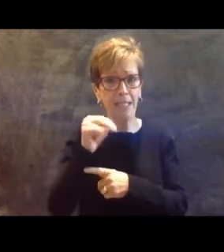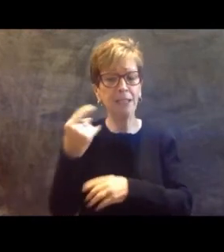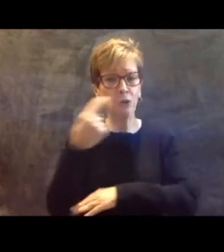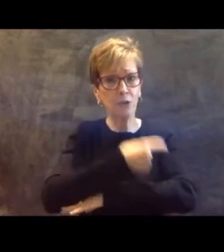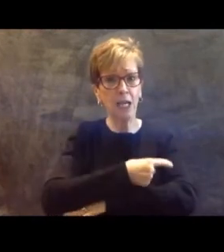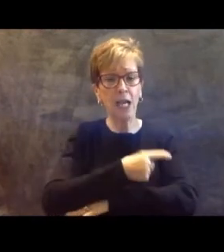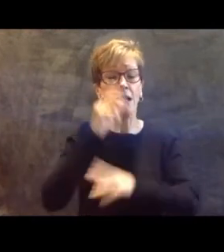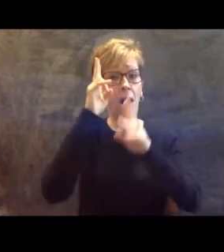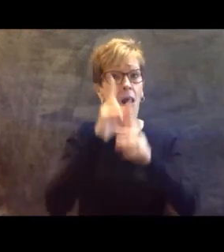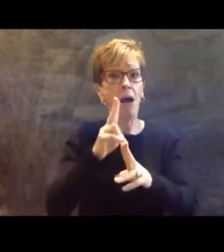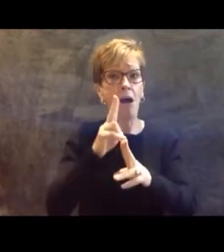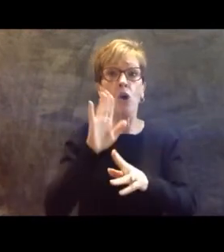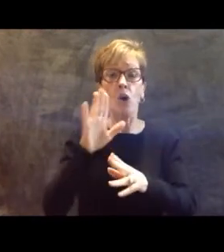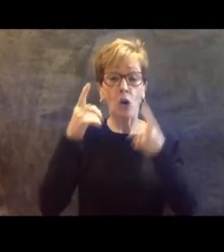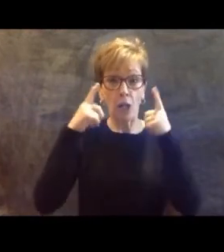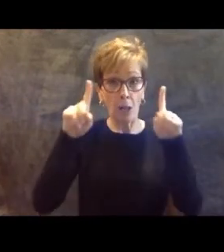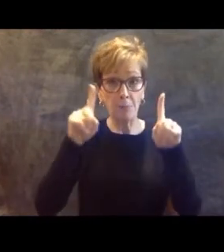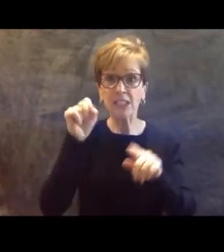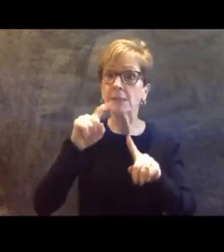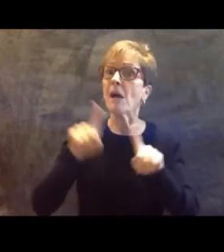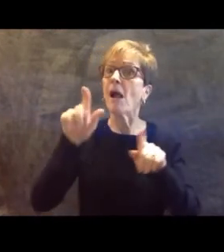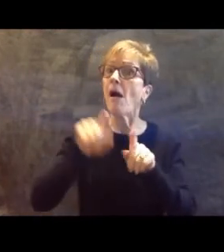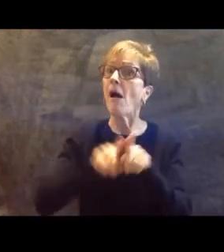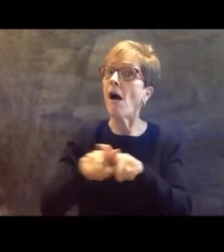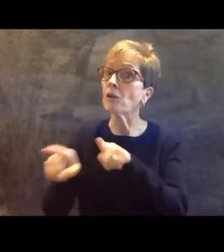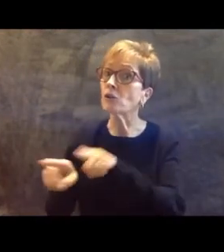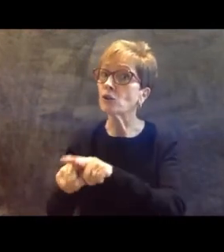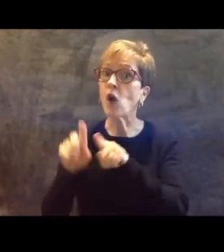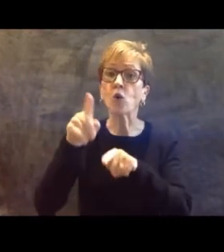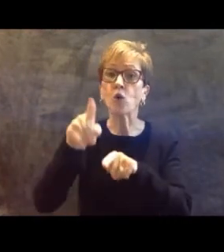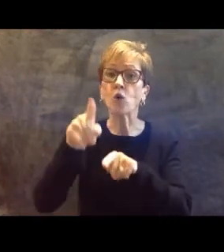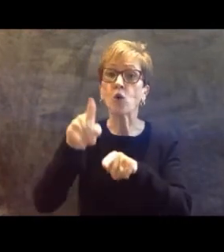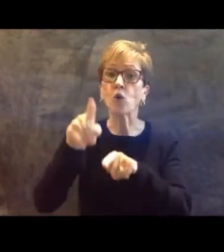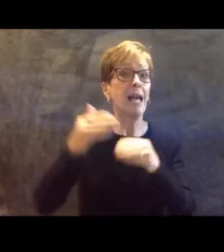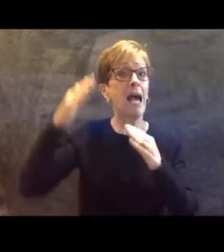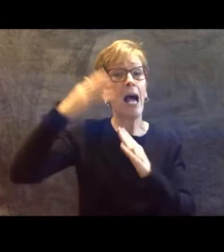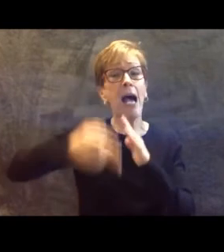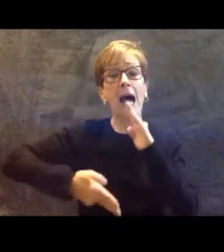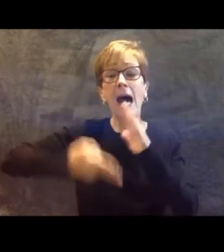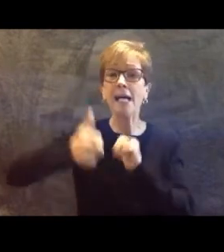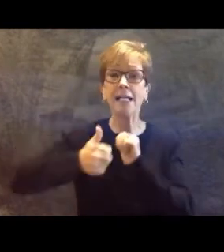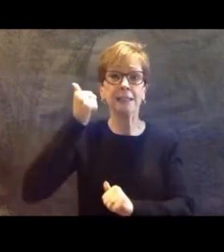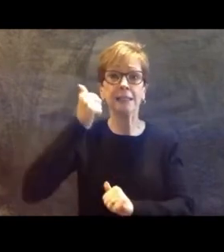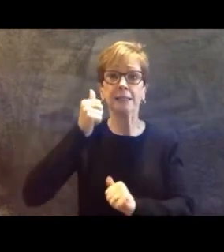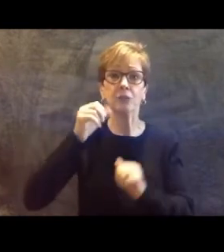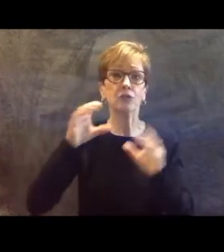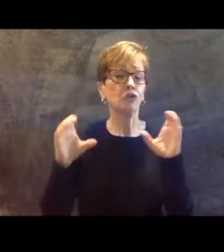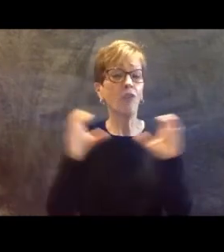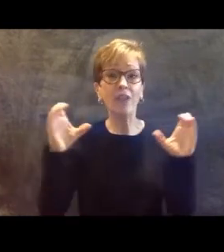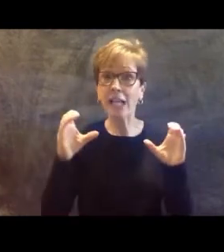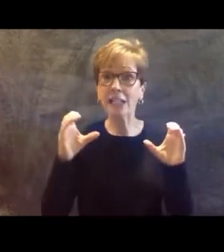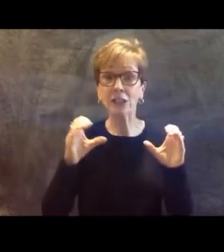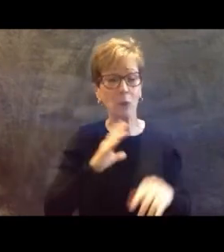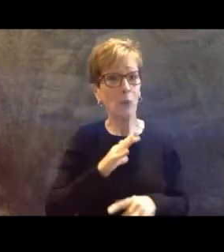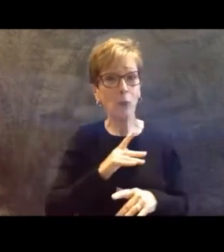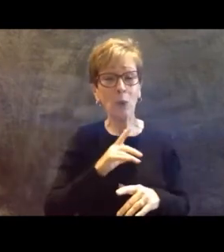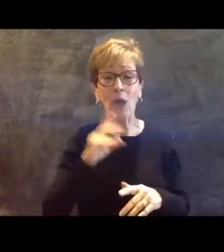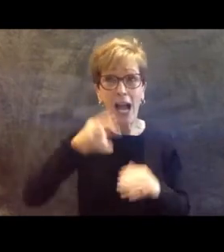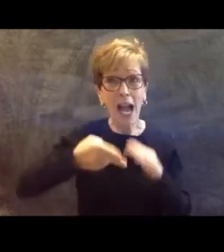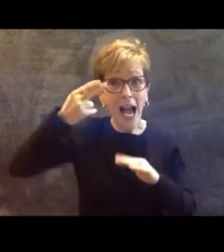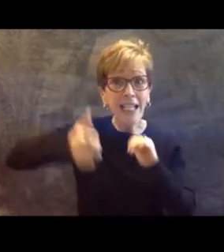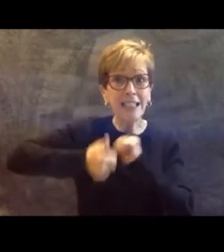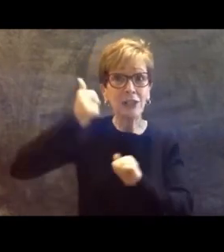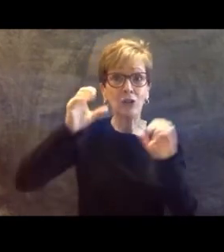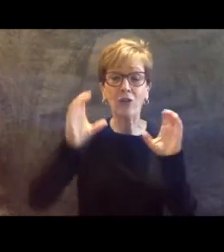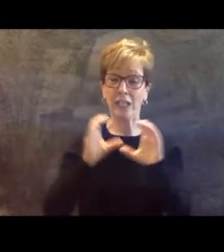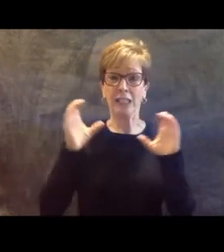of obtaining the highest certification in your profession, that's pretty great, the very highest, but all of you